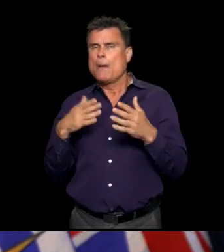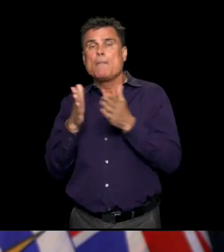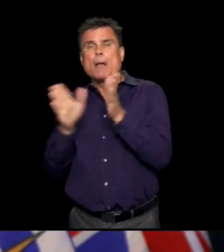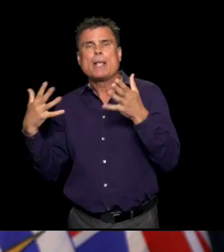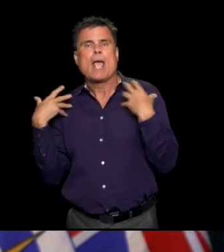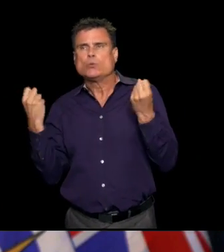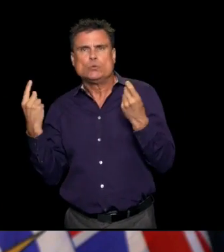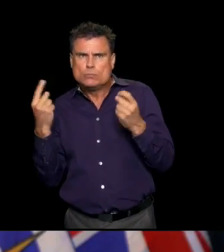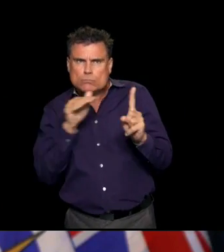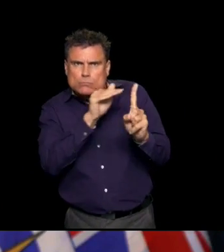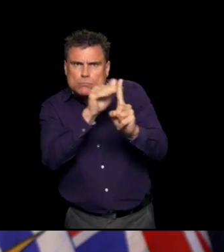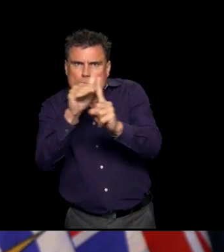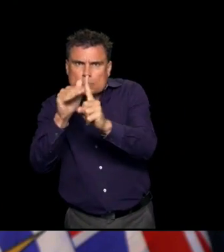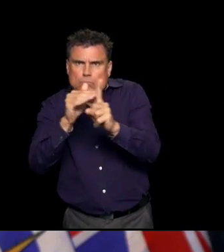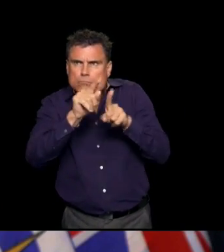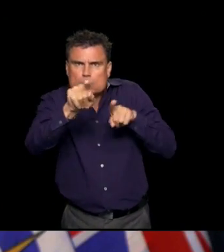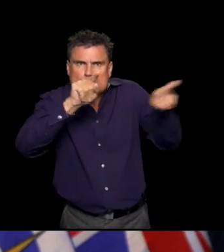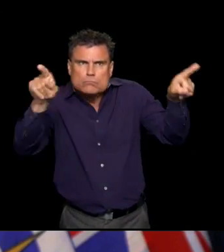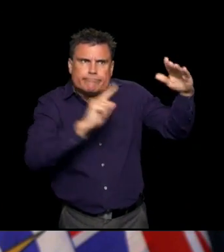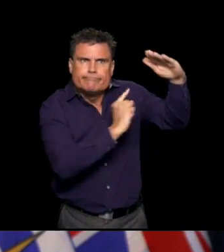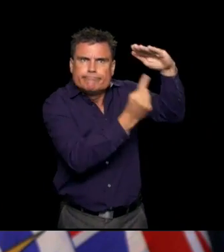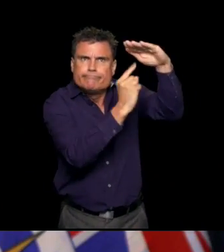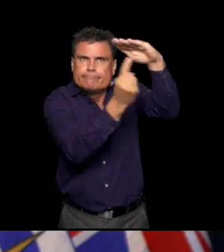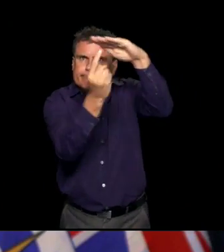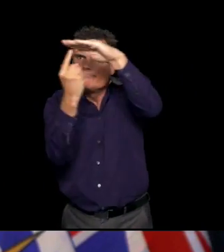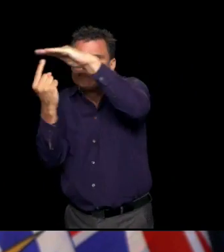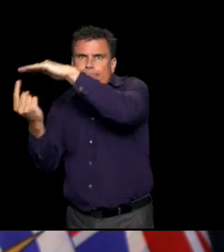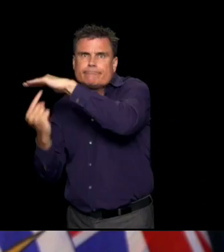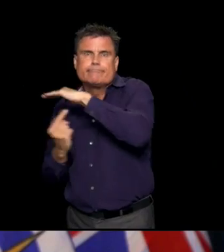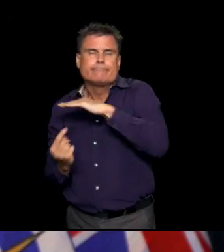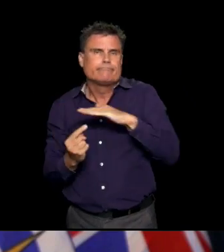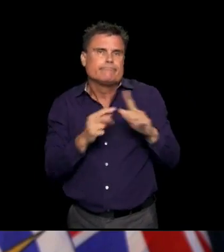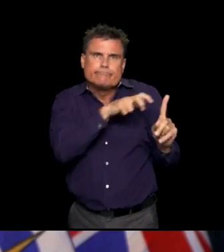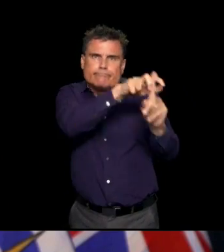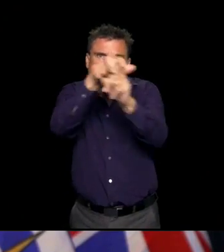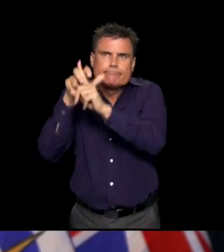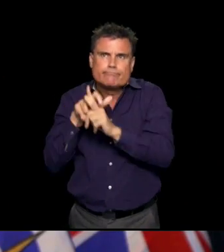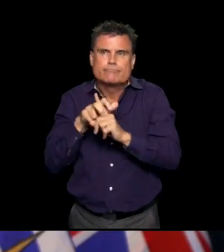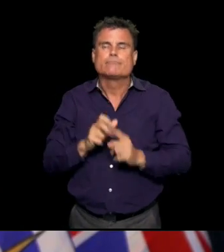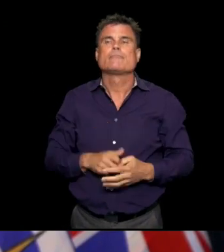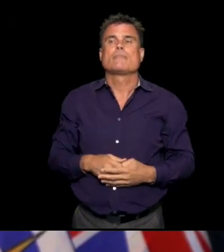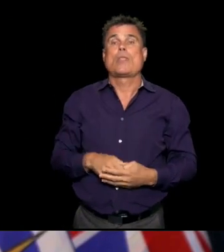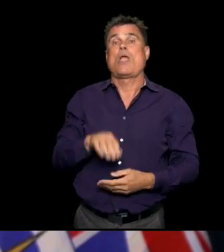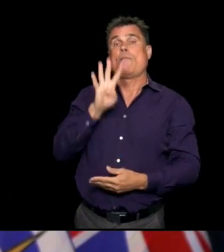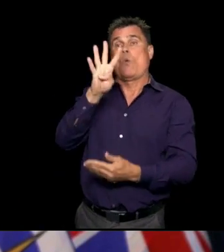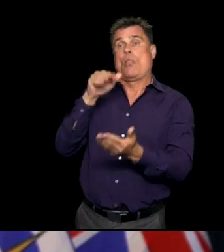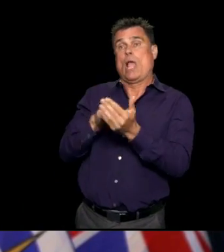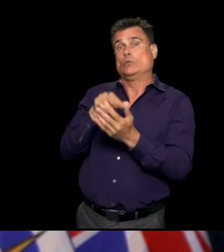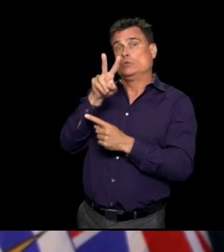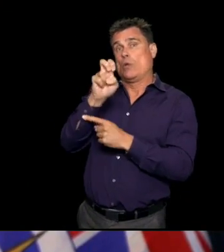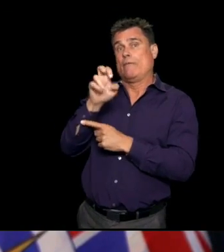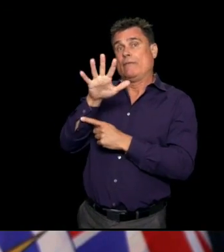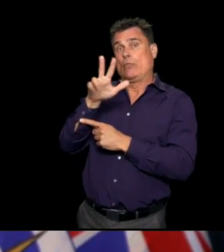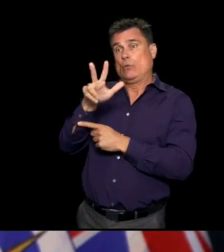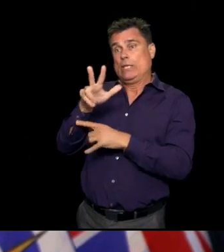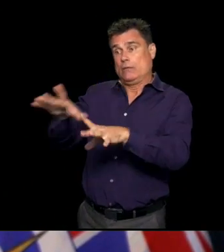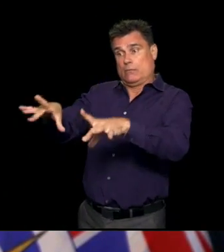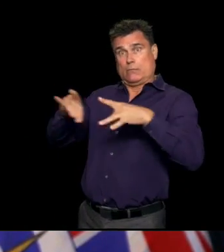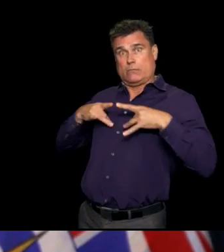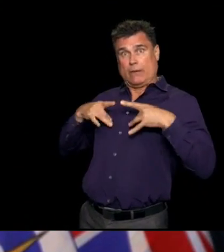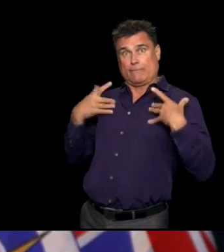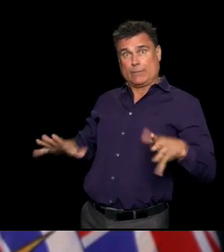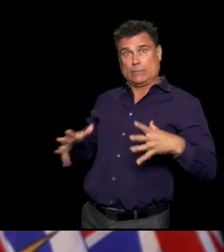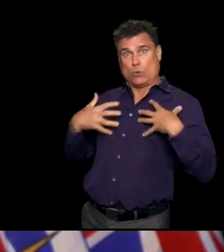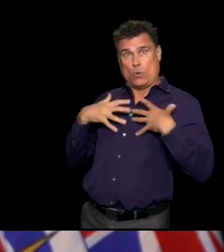because we have been in close contact with somebody with COVID-19 and we have 4,253 people who have